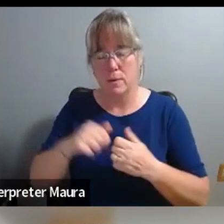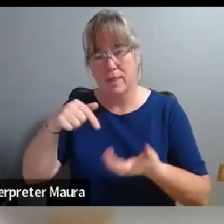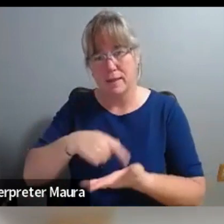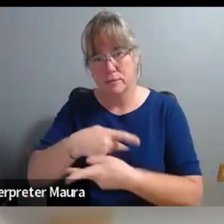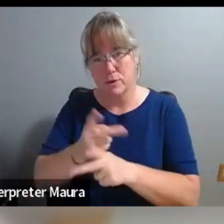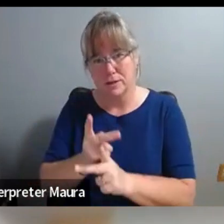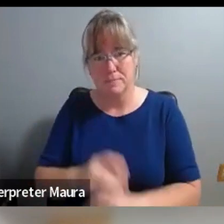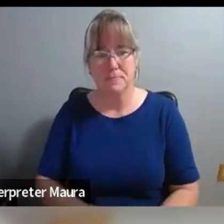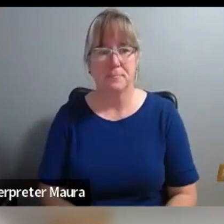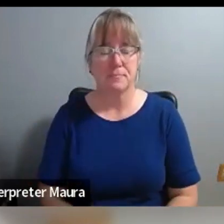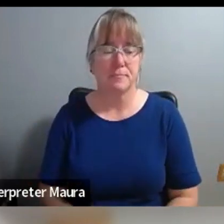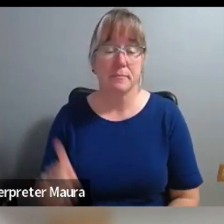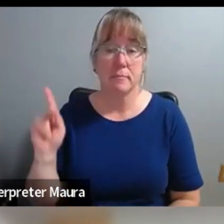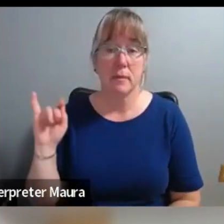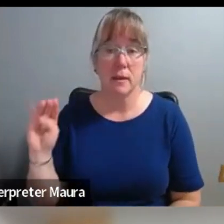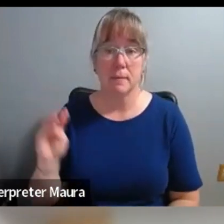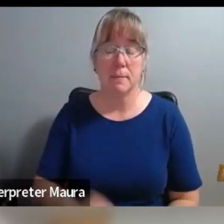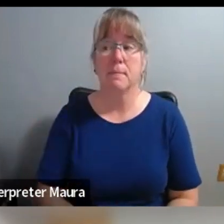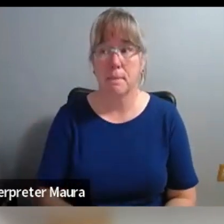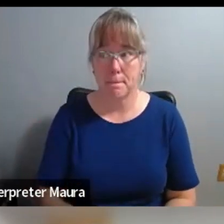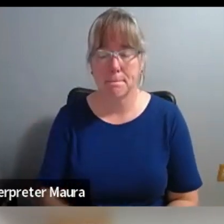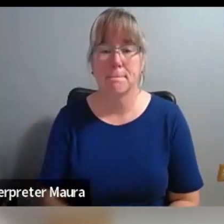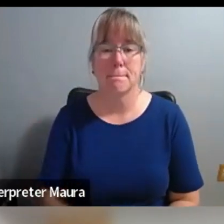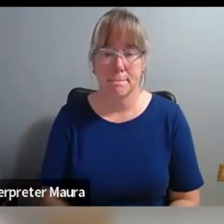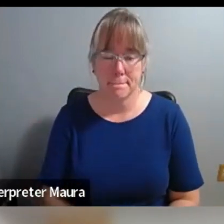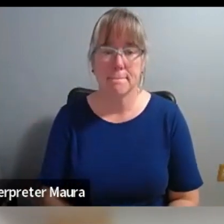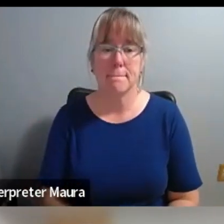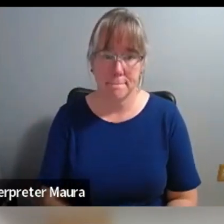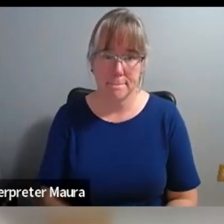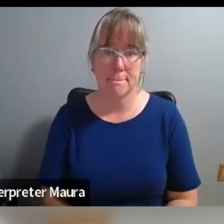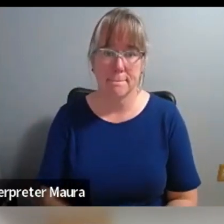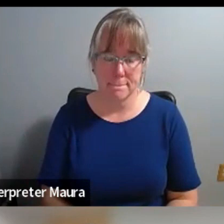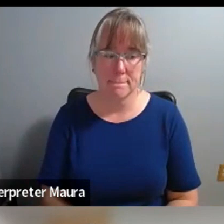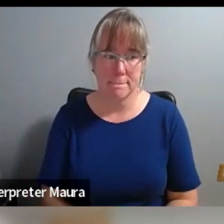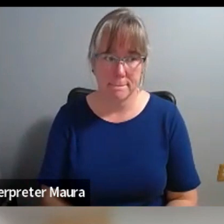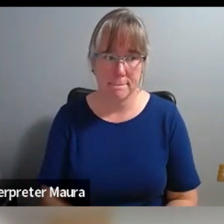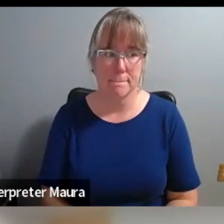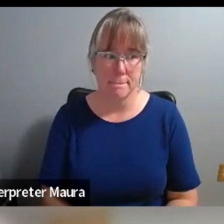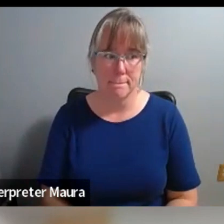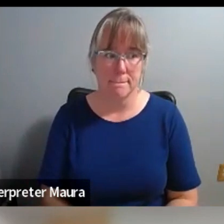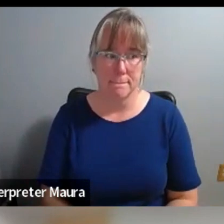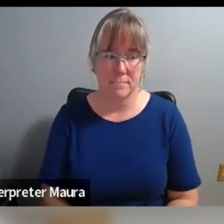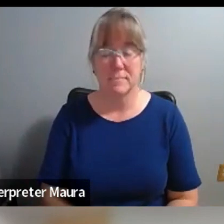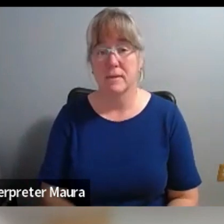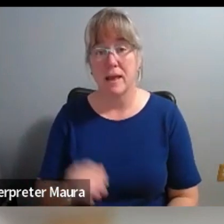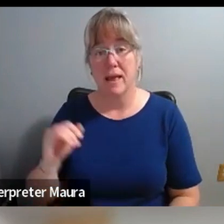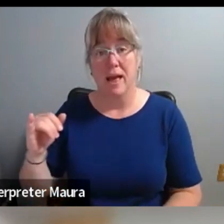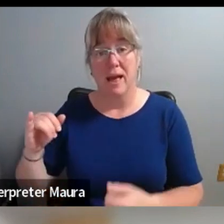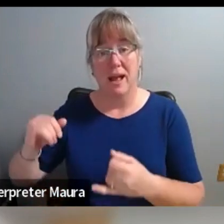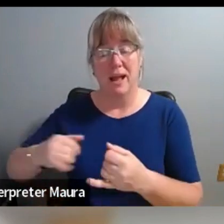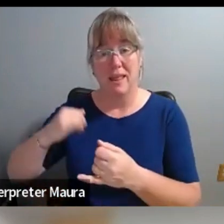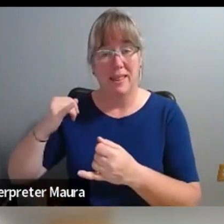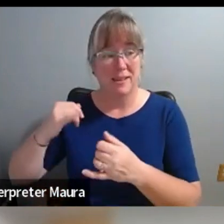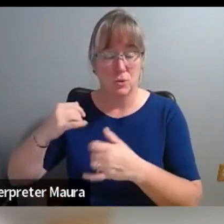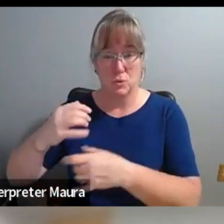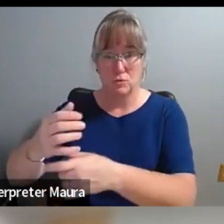I'll just say to that, you know, in order to get a big project, those of you who